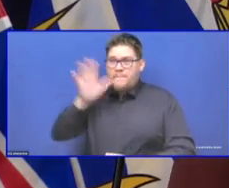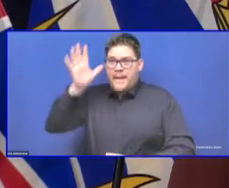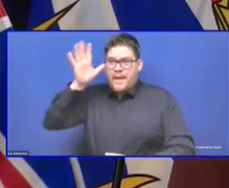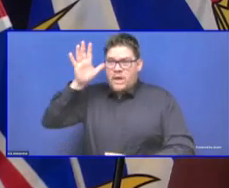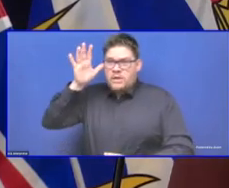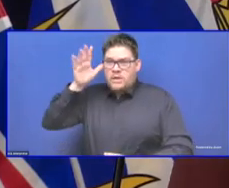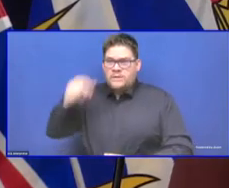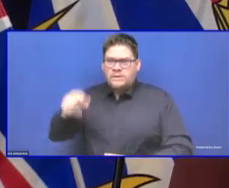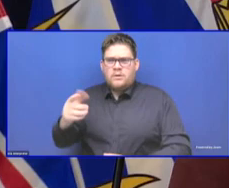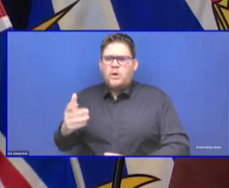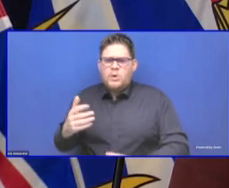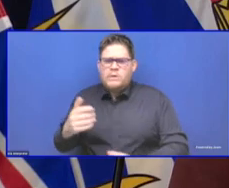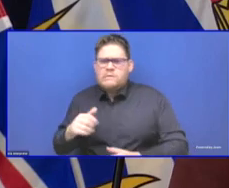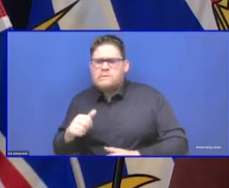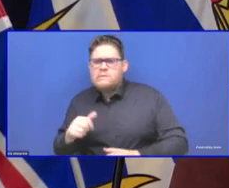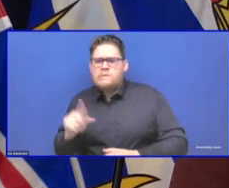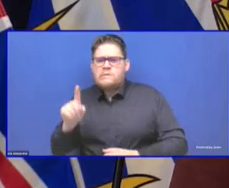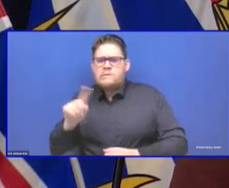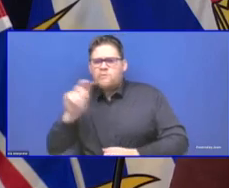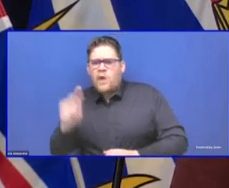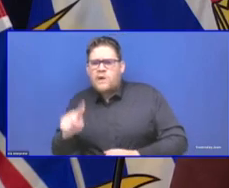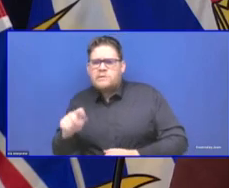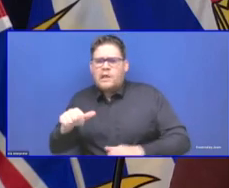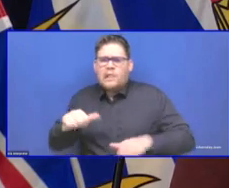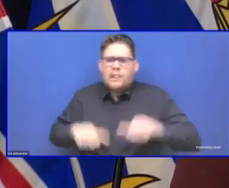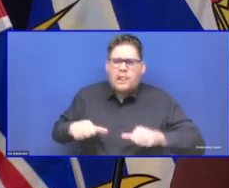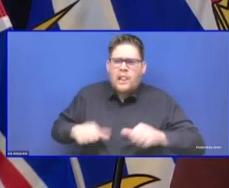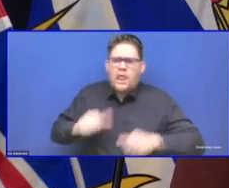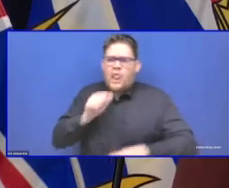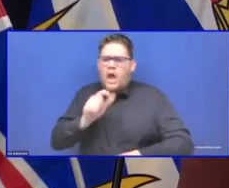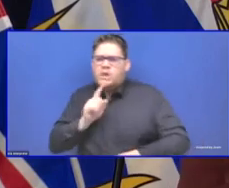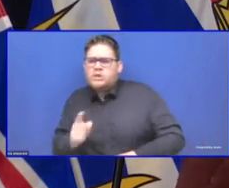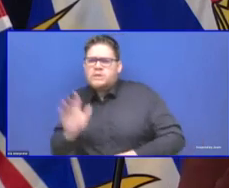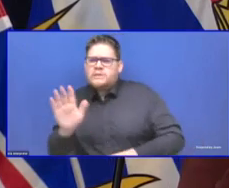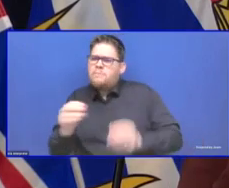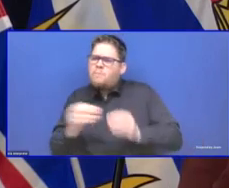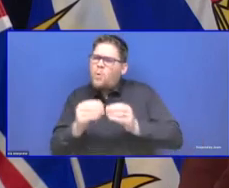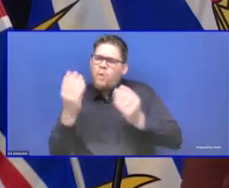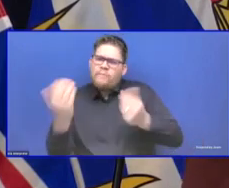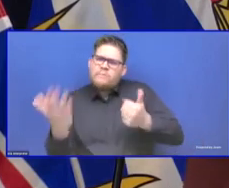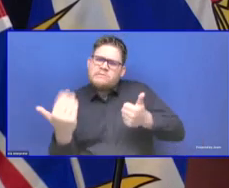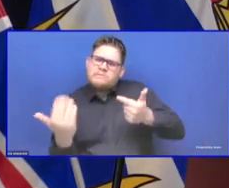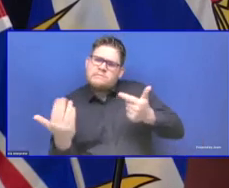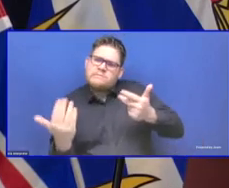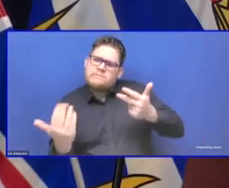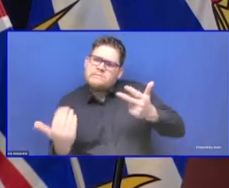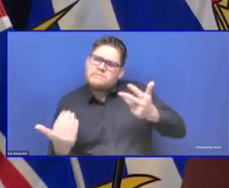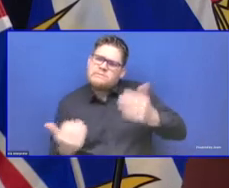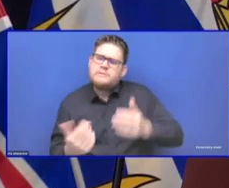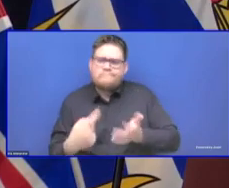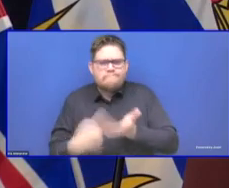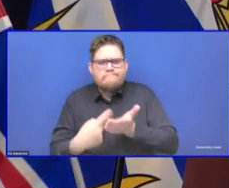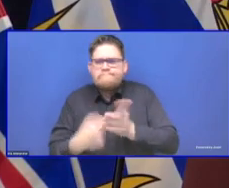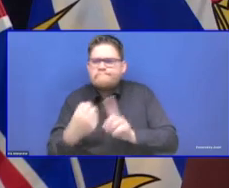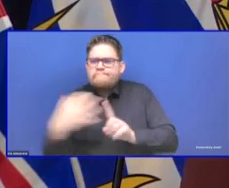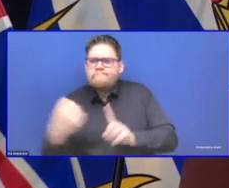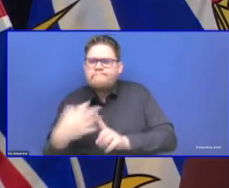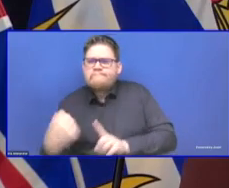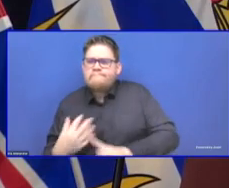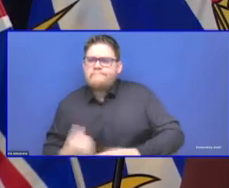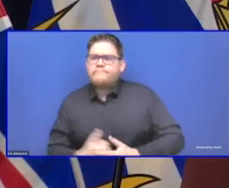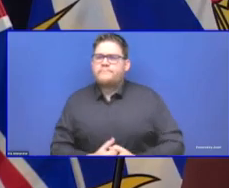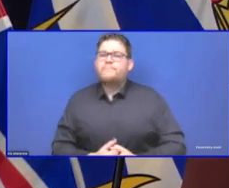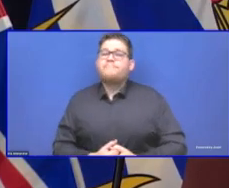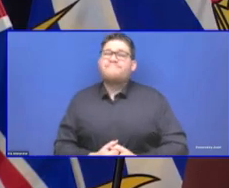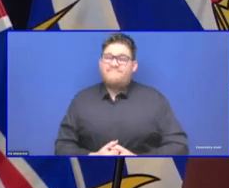children immunized. And I think that's really important and that that is something that we need to address. We need to know the safety data and Health